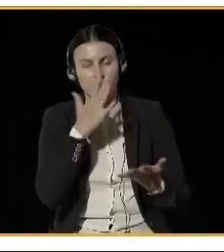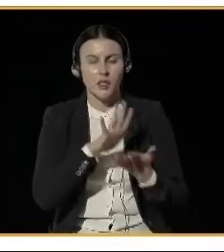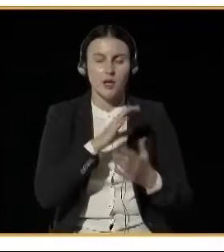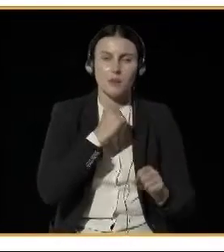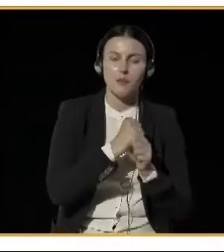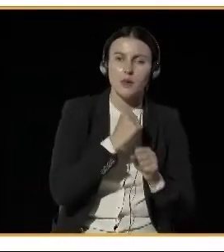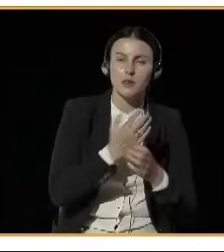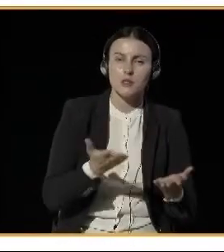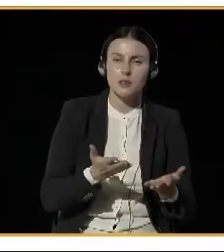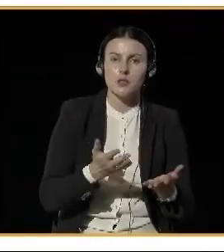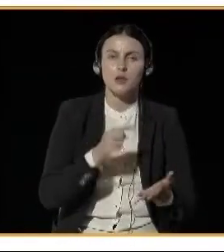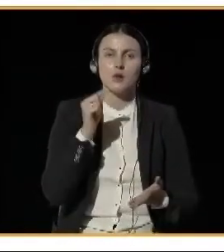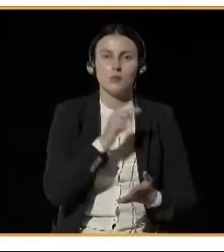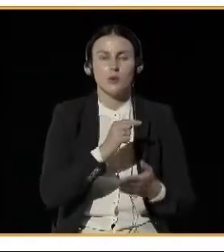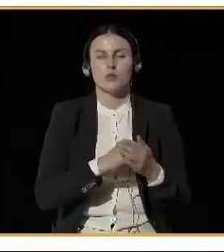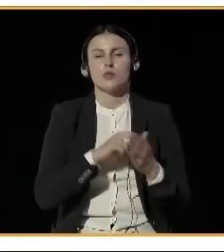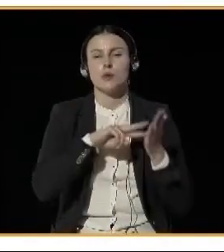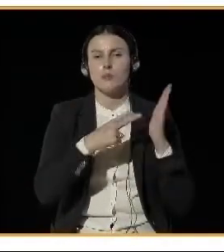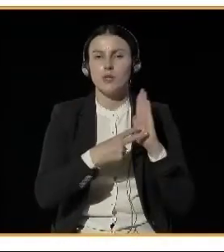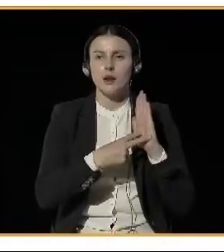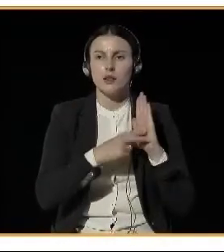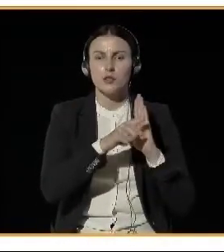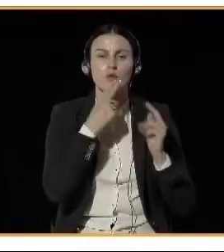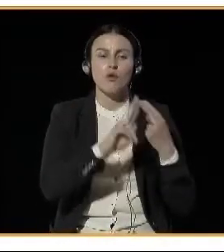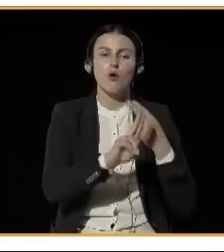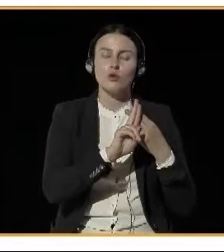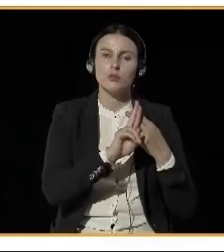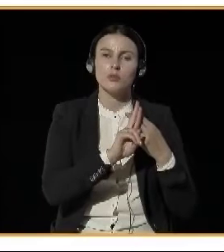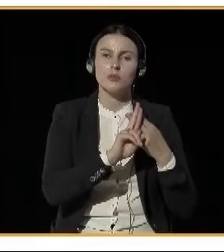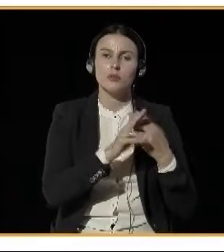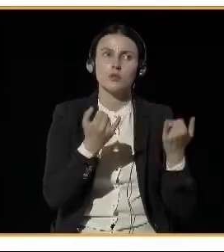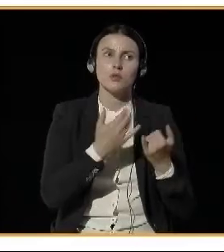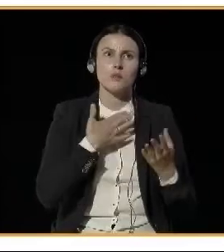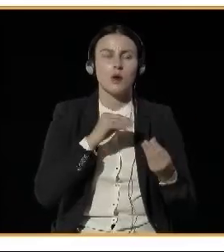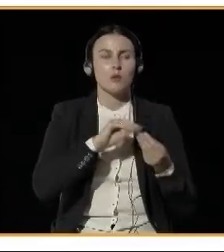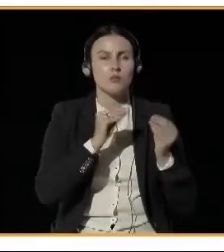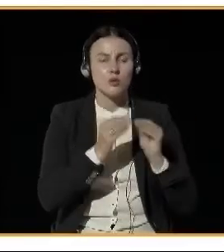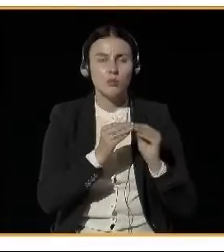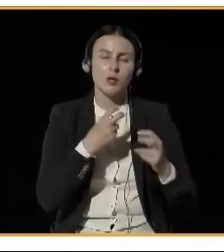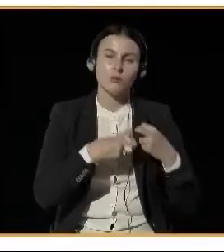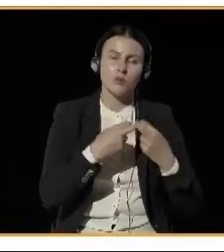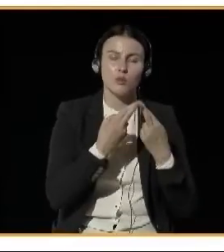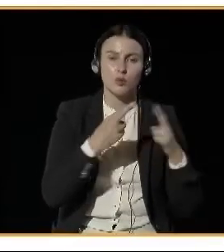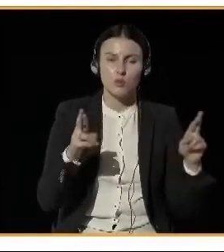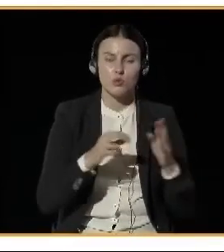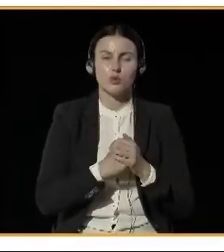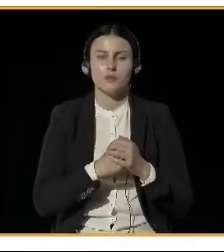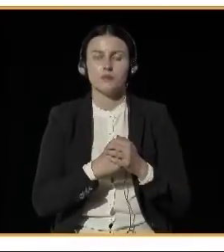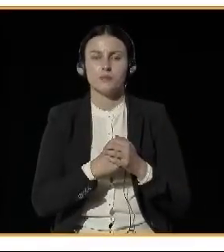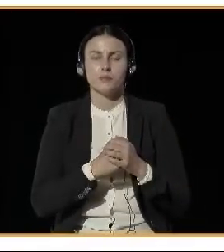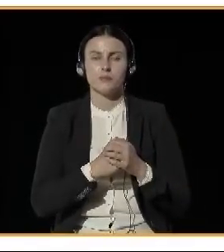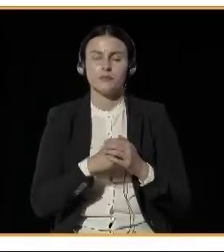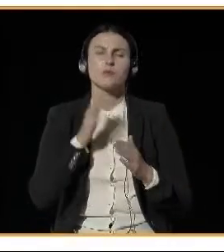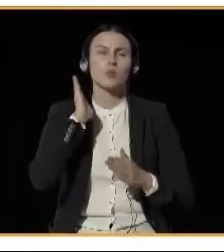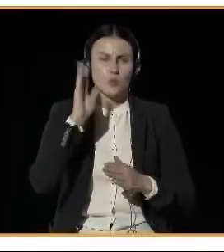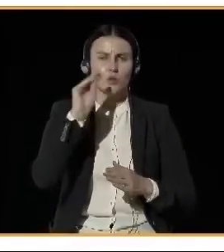And I will explain more about the action plan later. The second